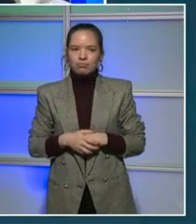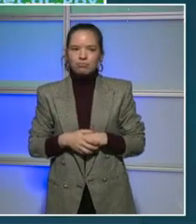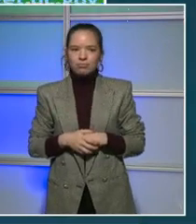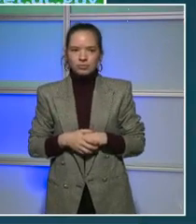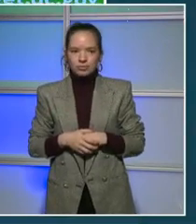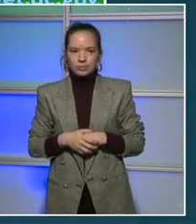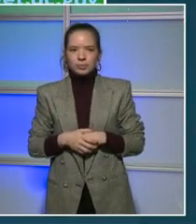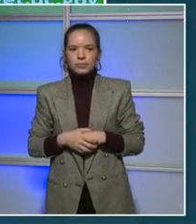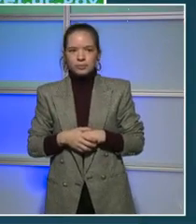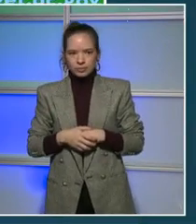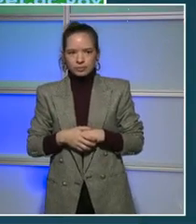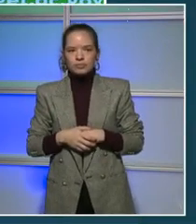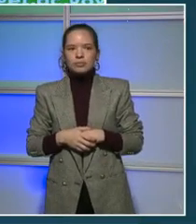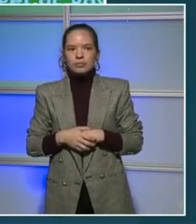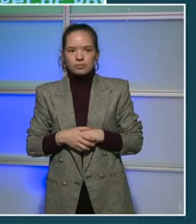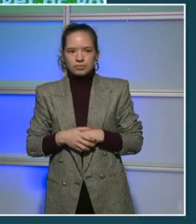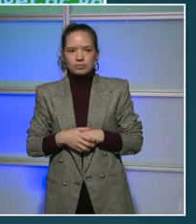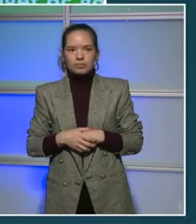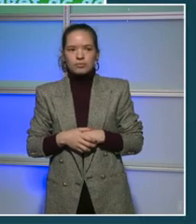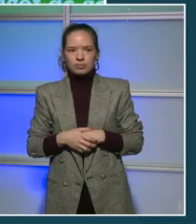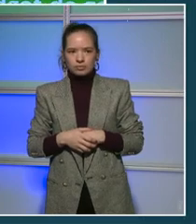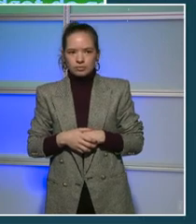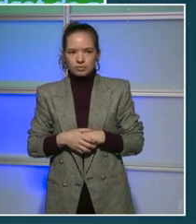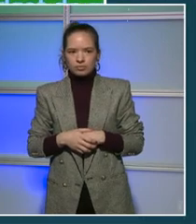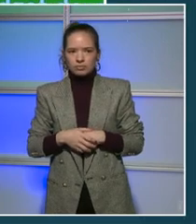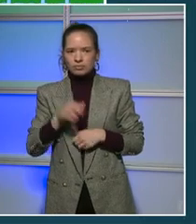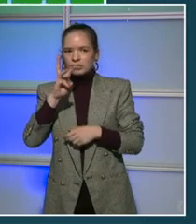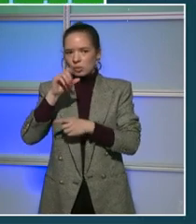question. Camille, you are able to ask your question now.